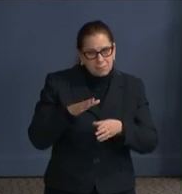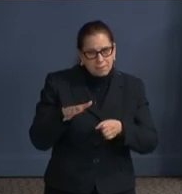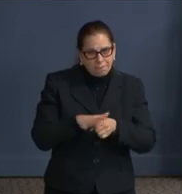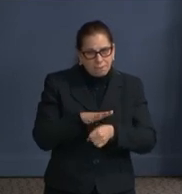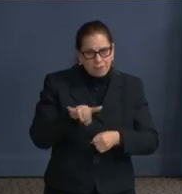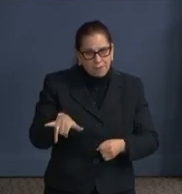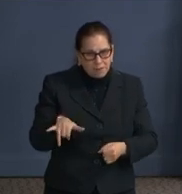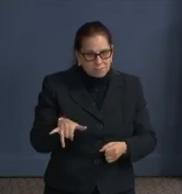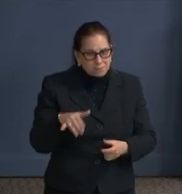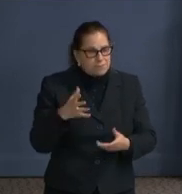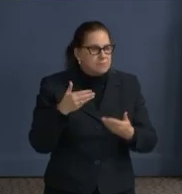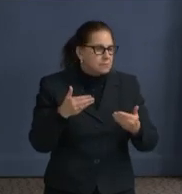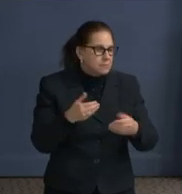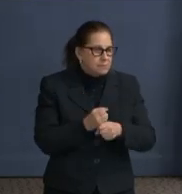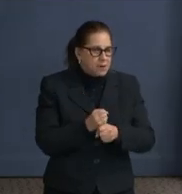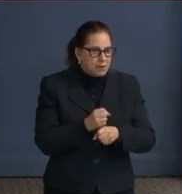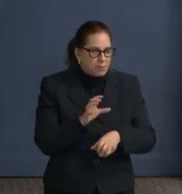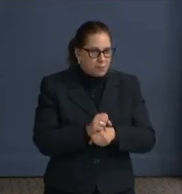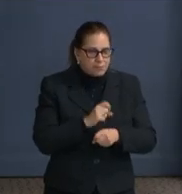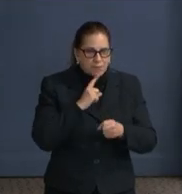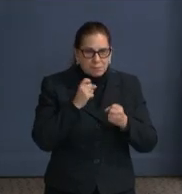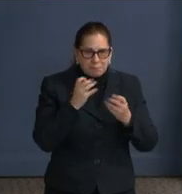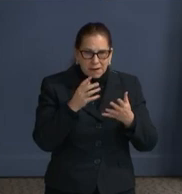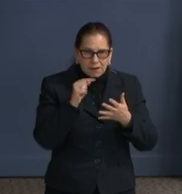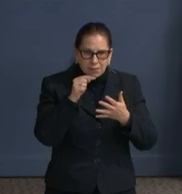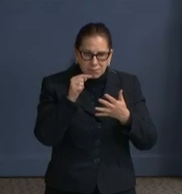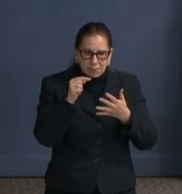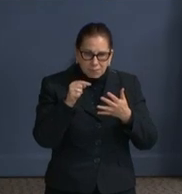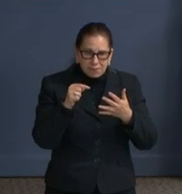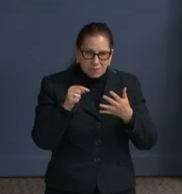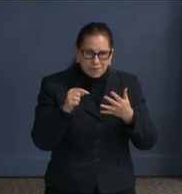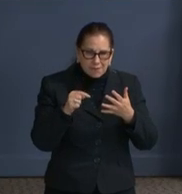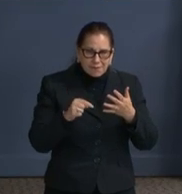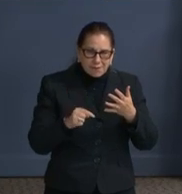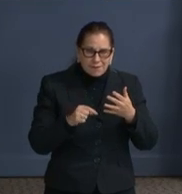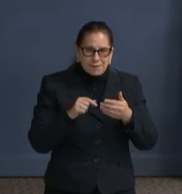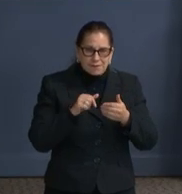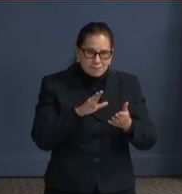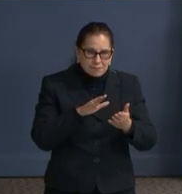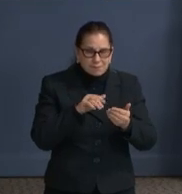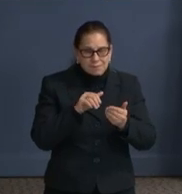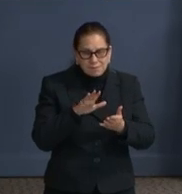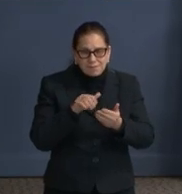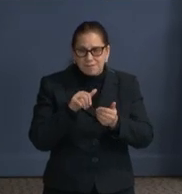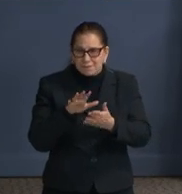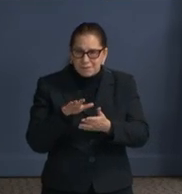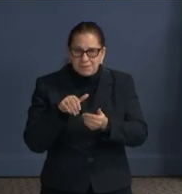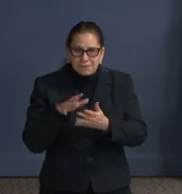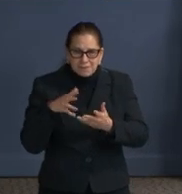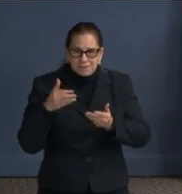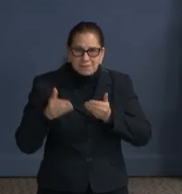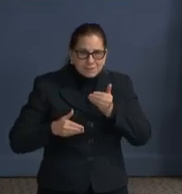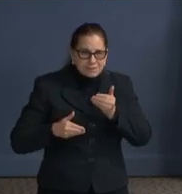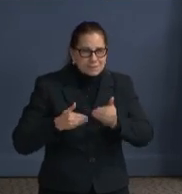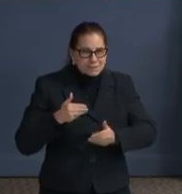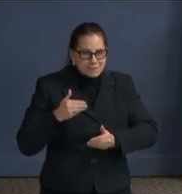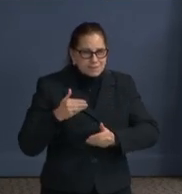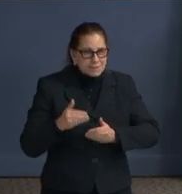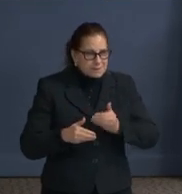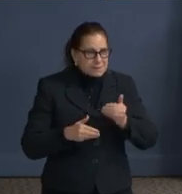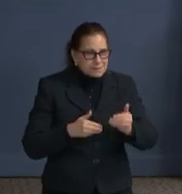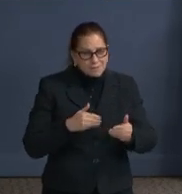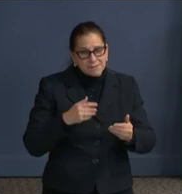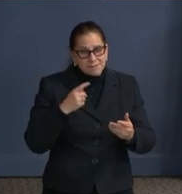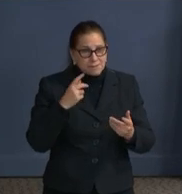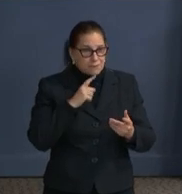numbers of things that are being done to address the equity issues in the District of Columbia. Columbia. But I would actually encourage all of you to be